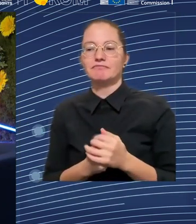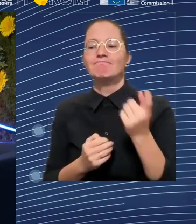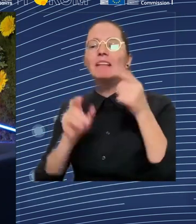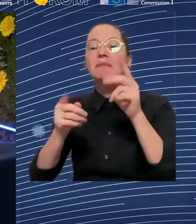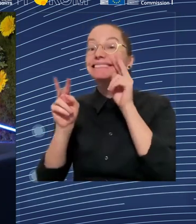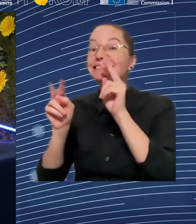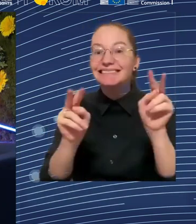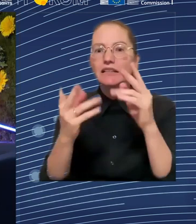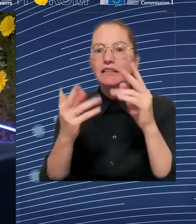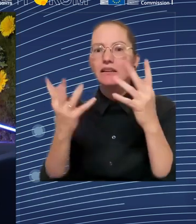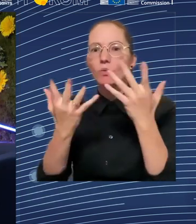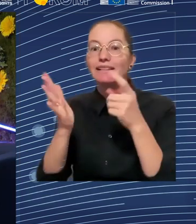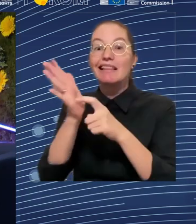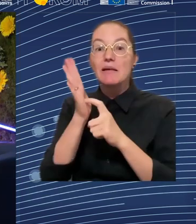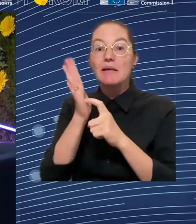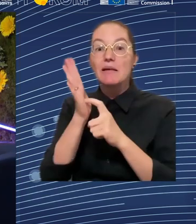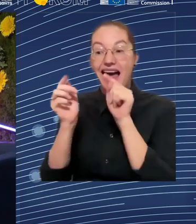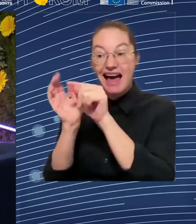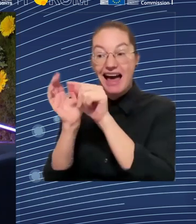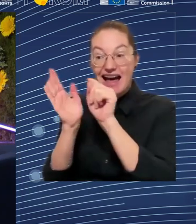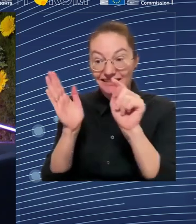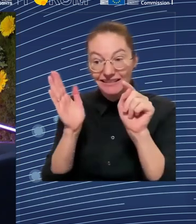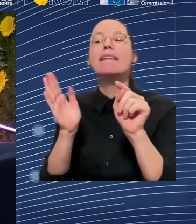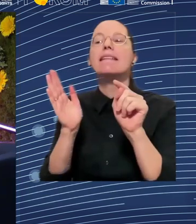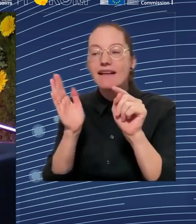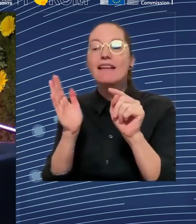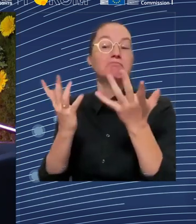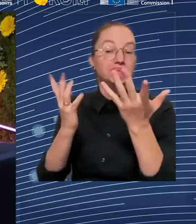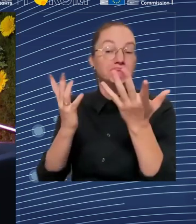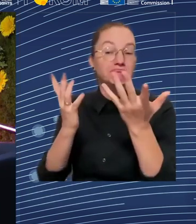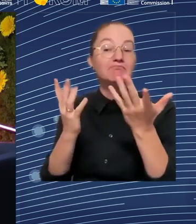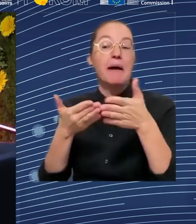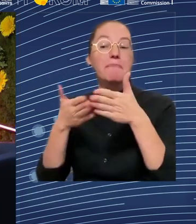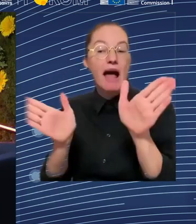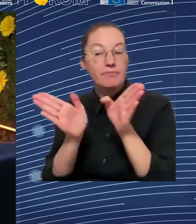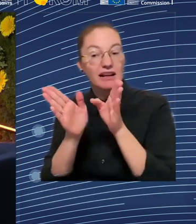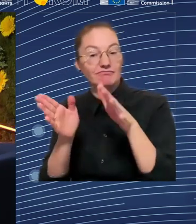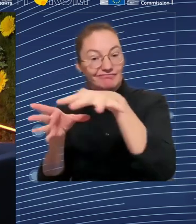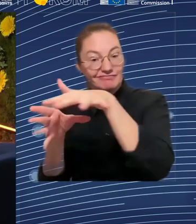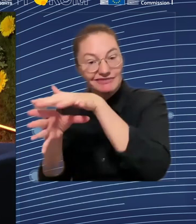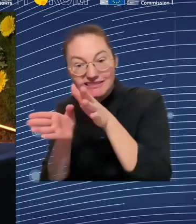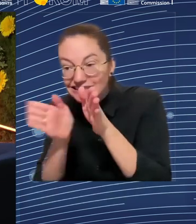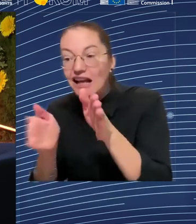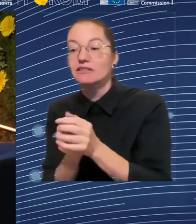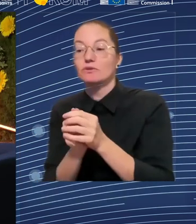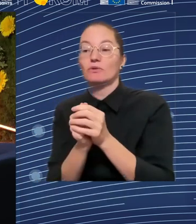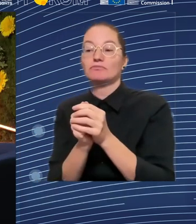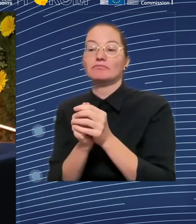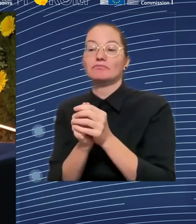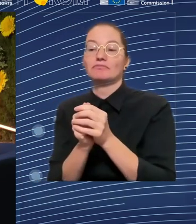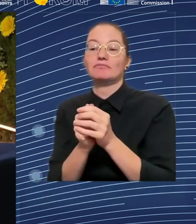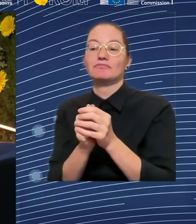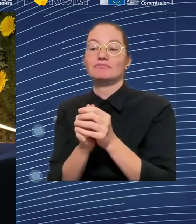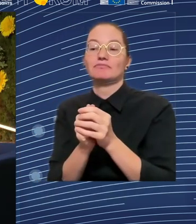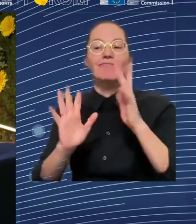STEM and healthcare. And that, of course, poses very specific challenges. So what type of education